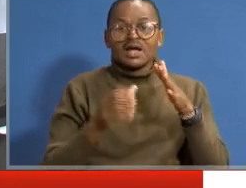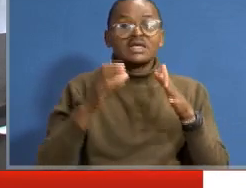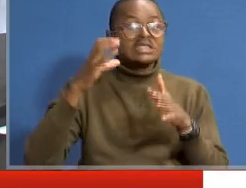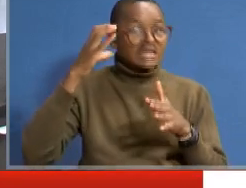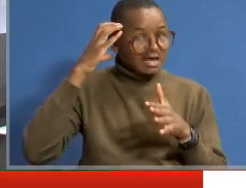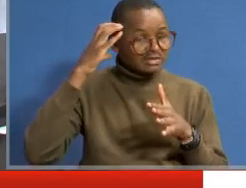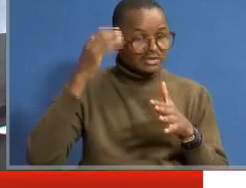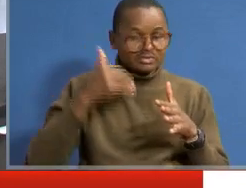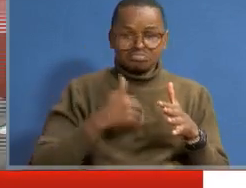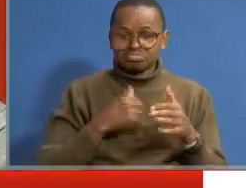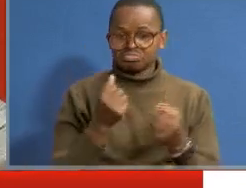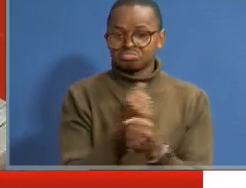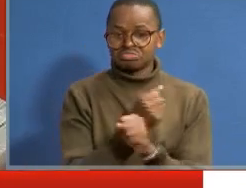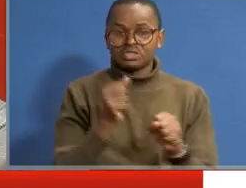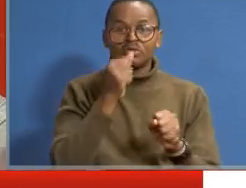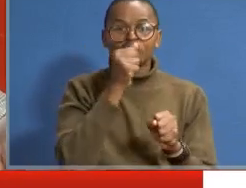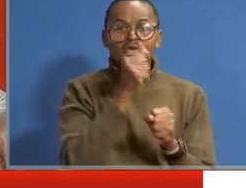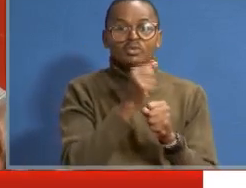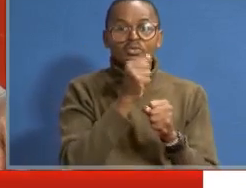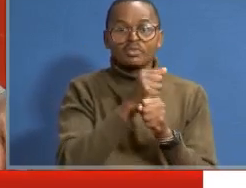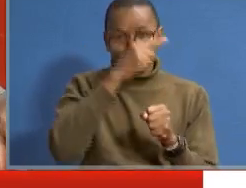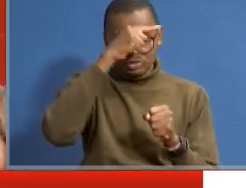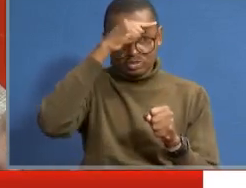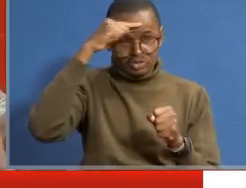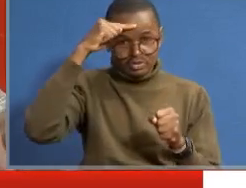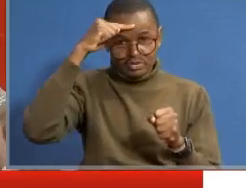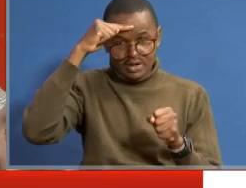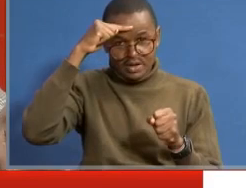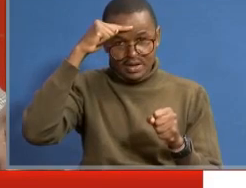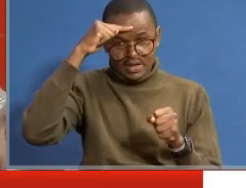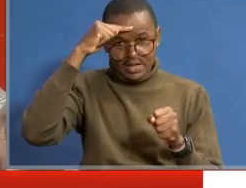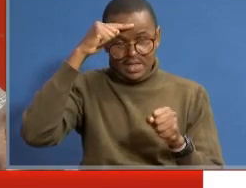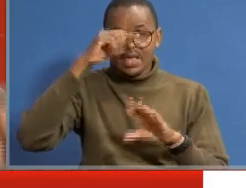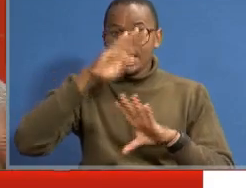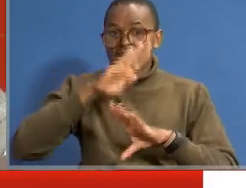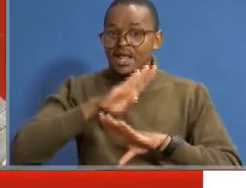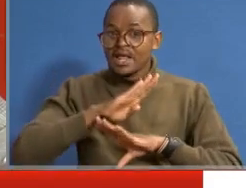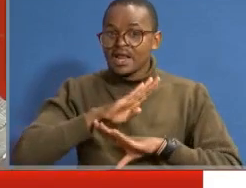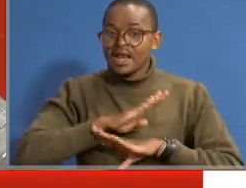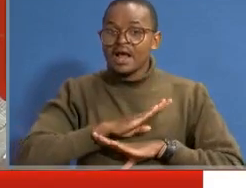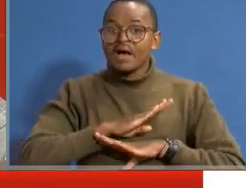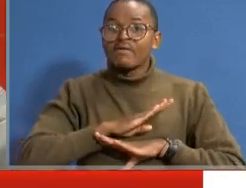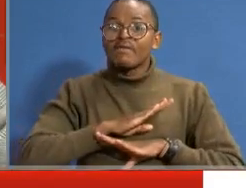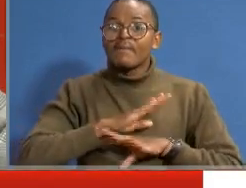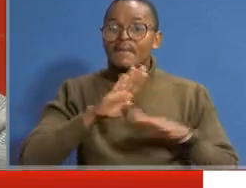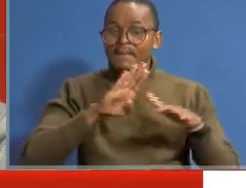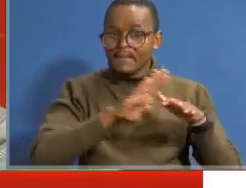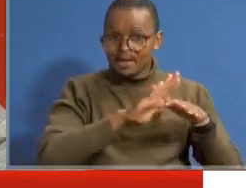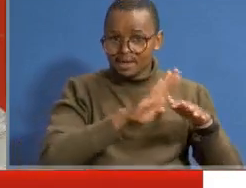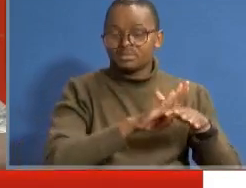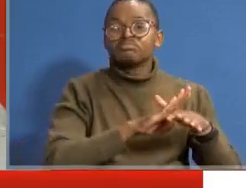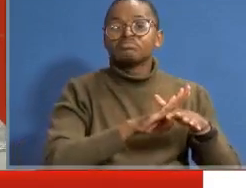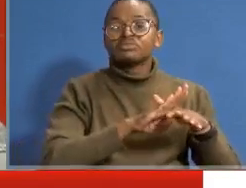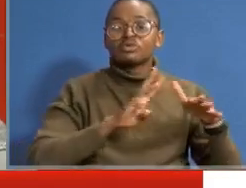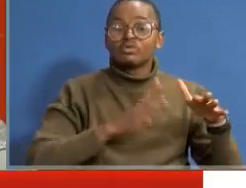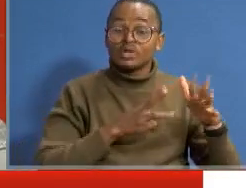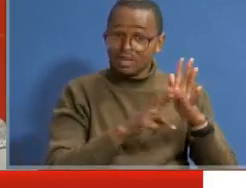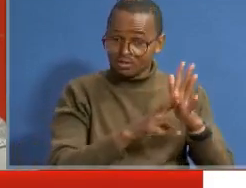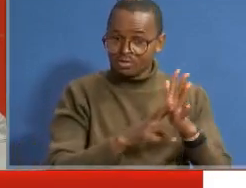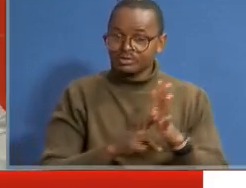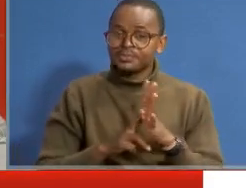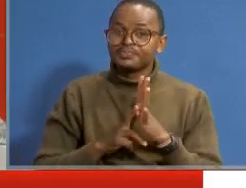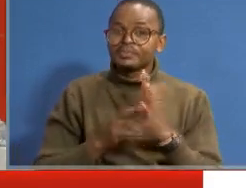things we cannot do because we don't have manpower, the human resource which we require.